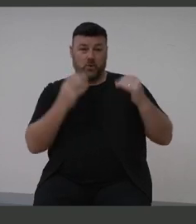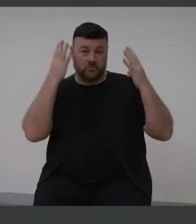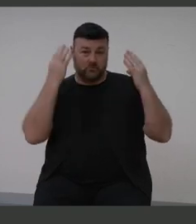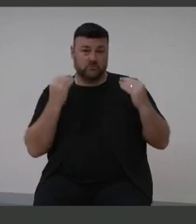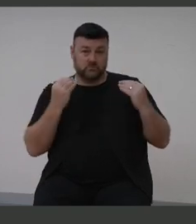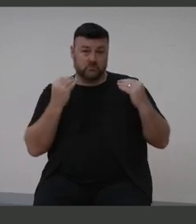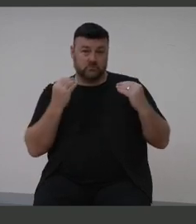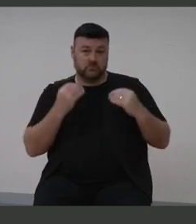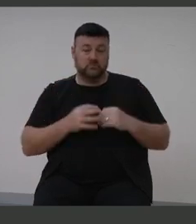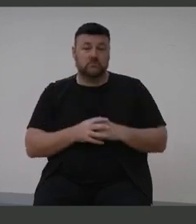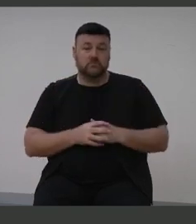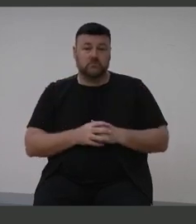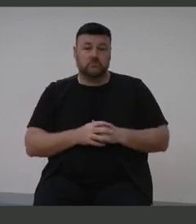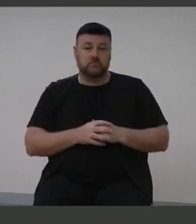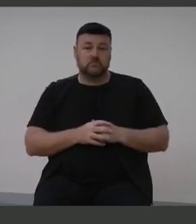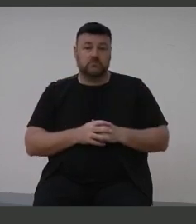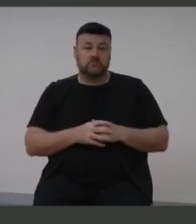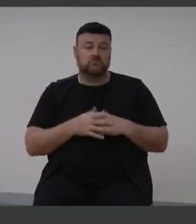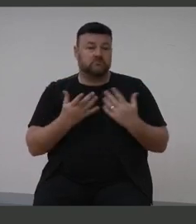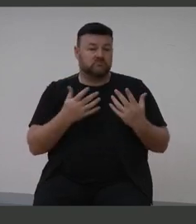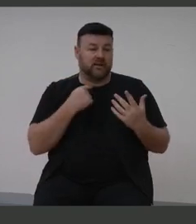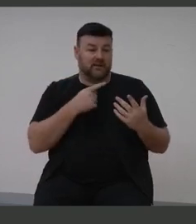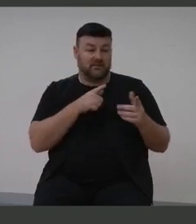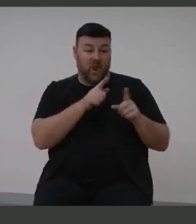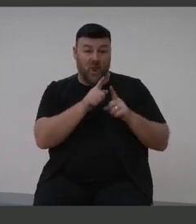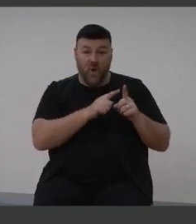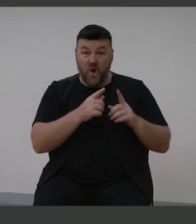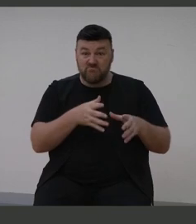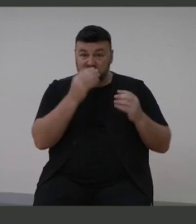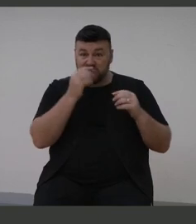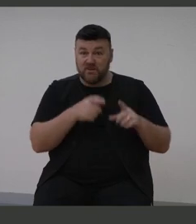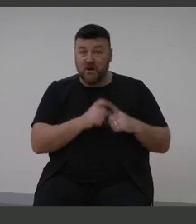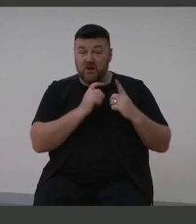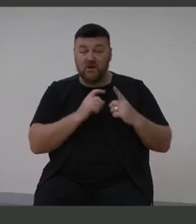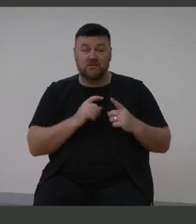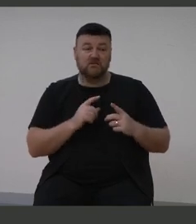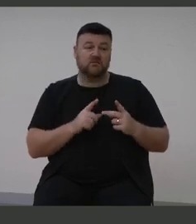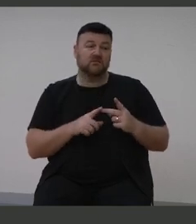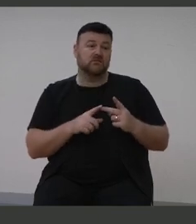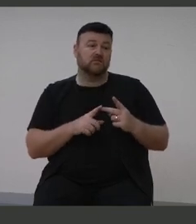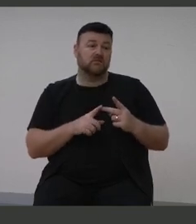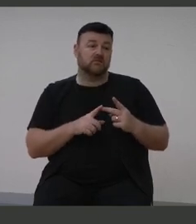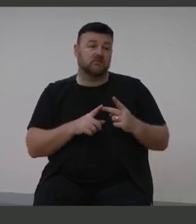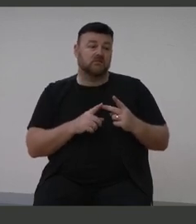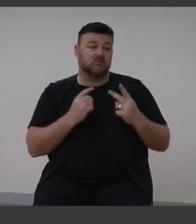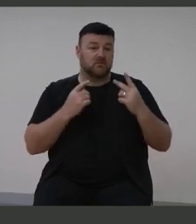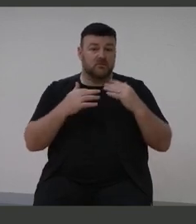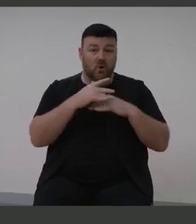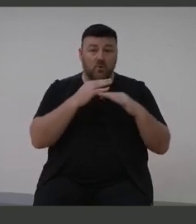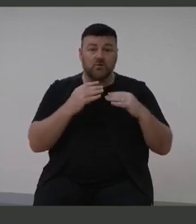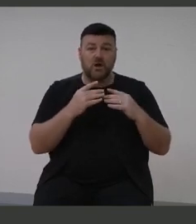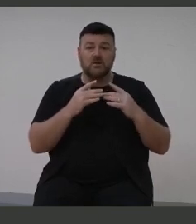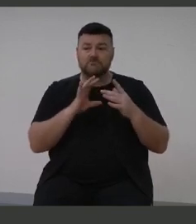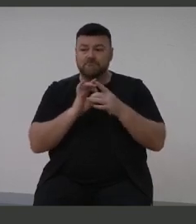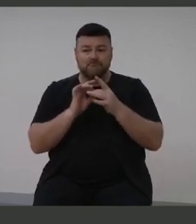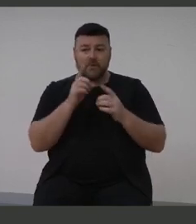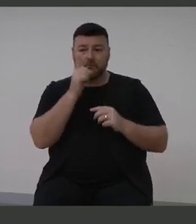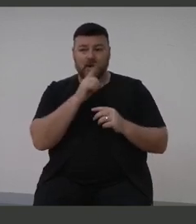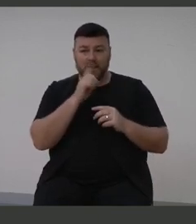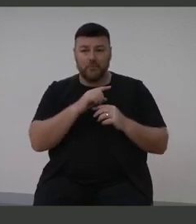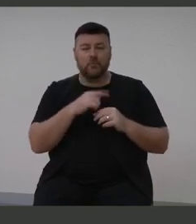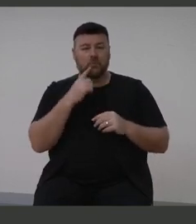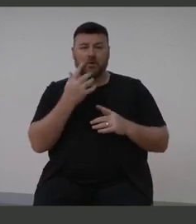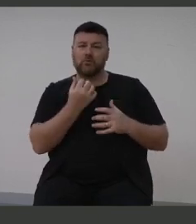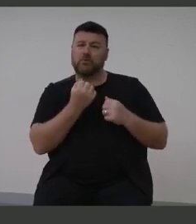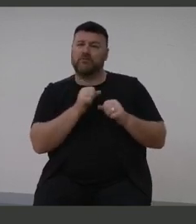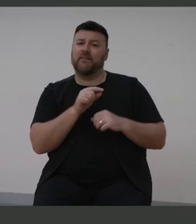in childhood. Be that with learning or be that with socialising, connecting and to prevent